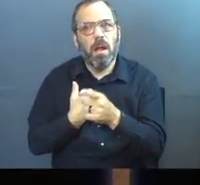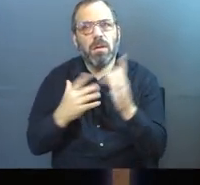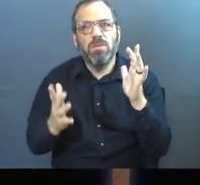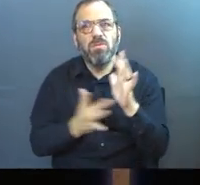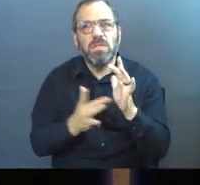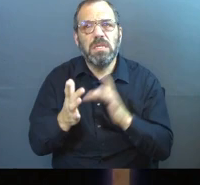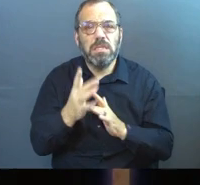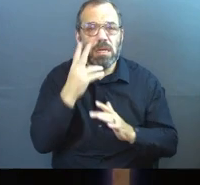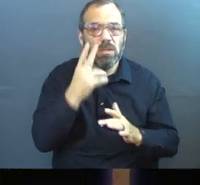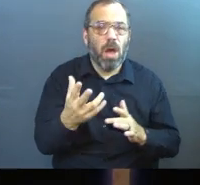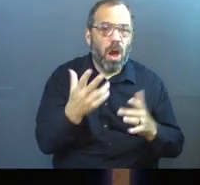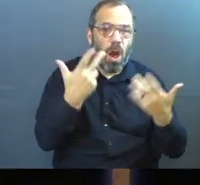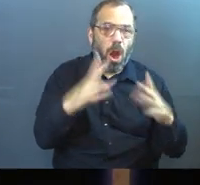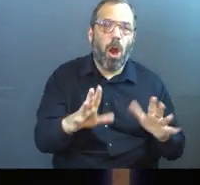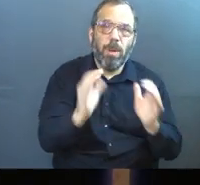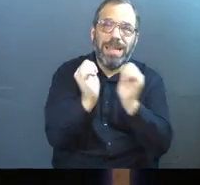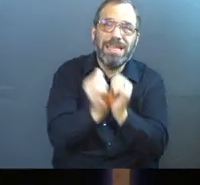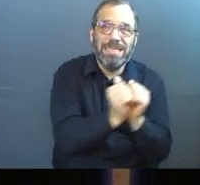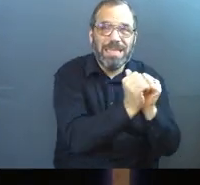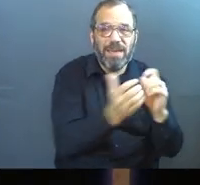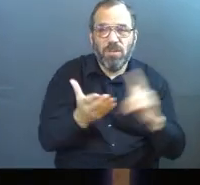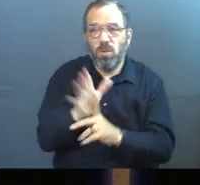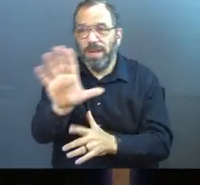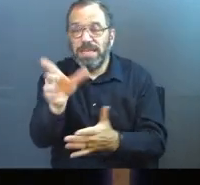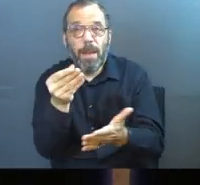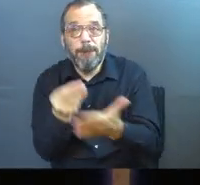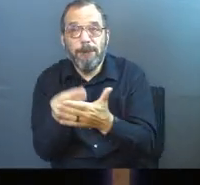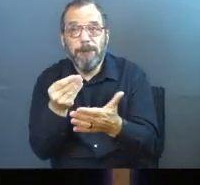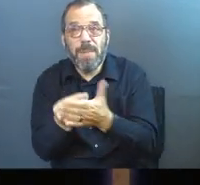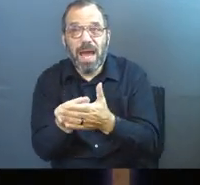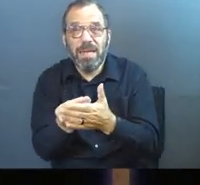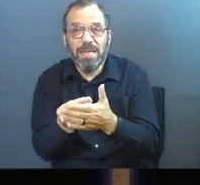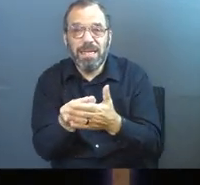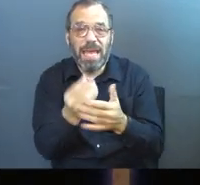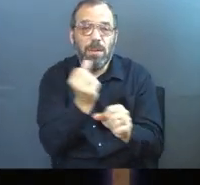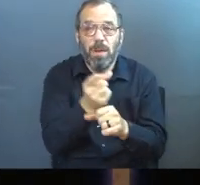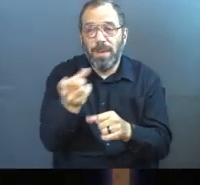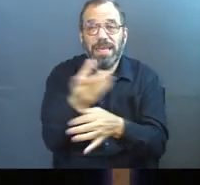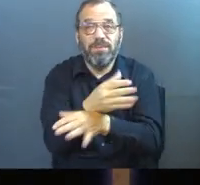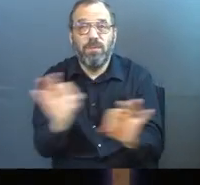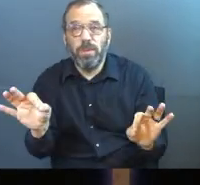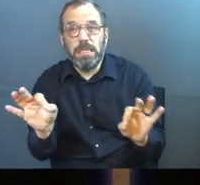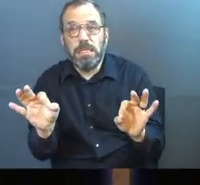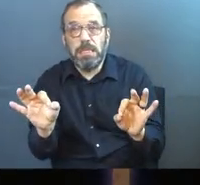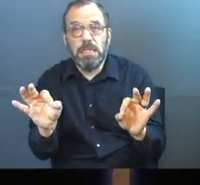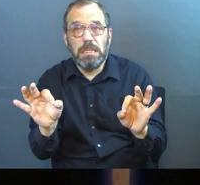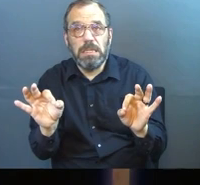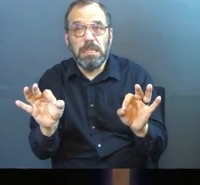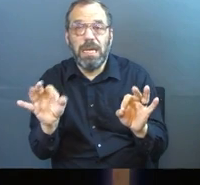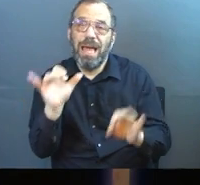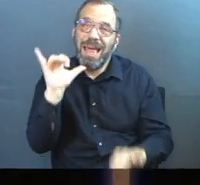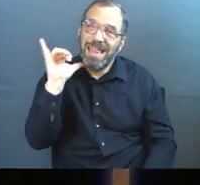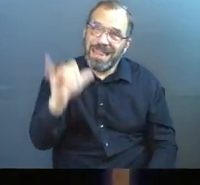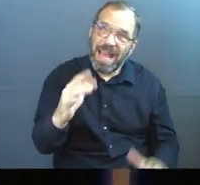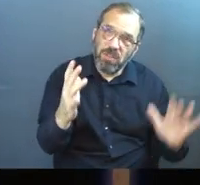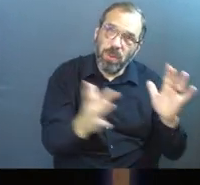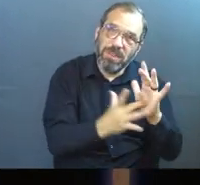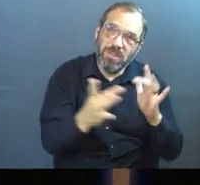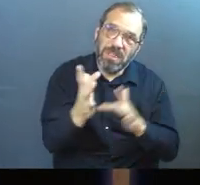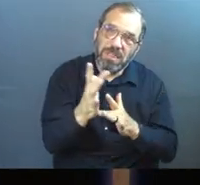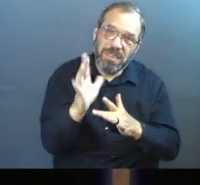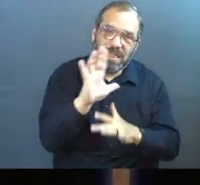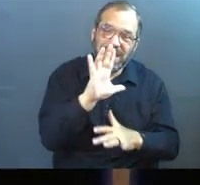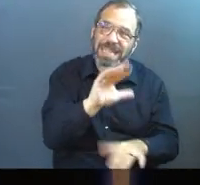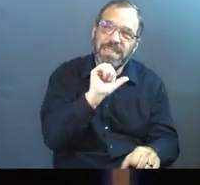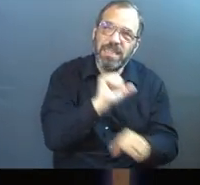Jesus saw someone who was already enslaved by his own money and he wanted to set him free. And that's the way Jesus works.